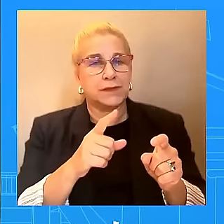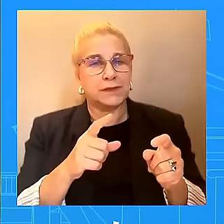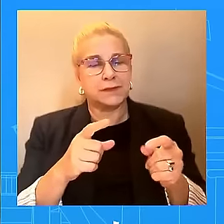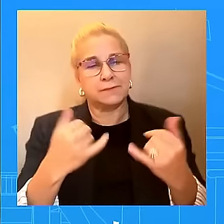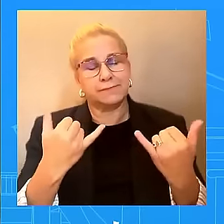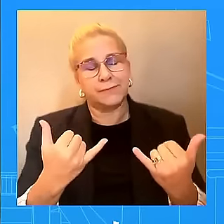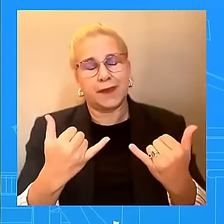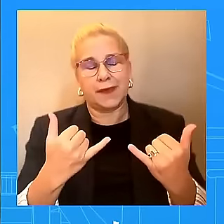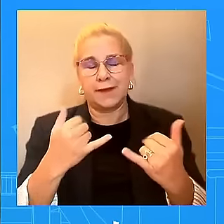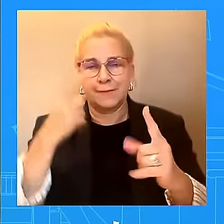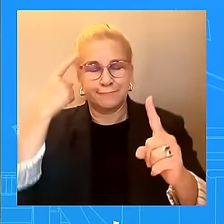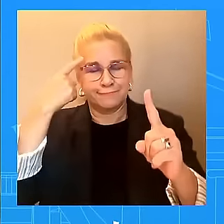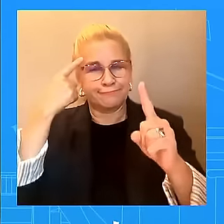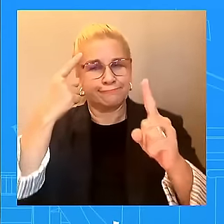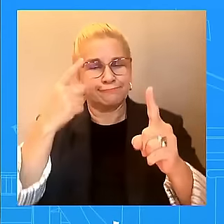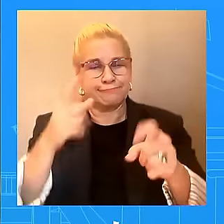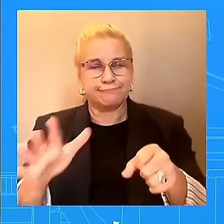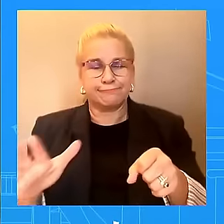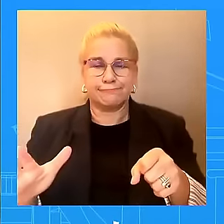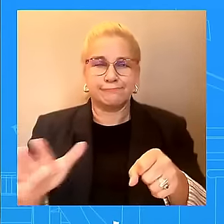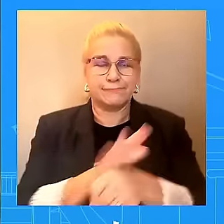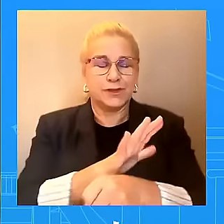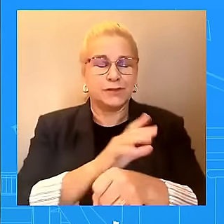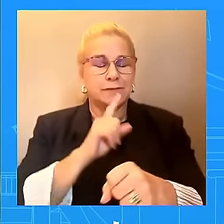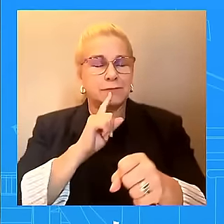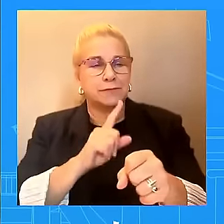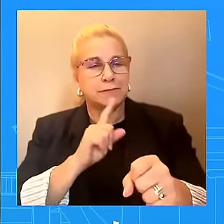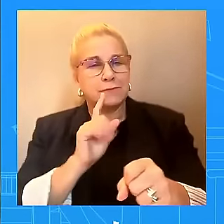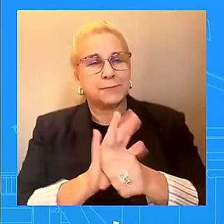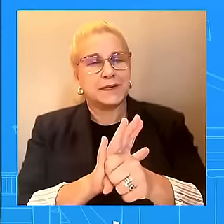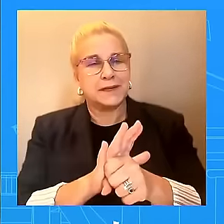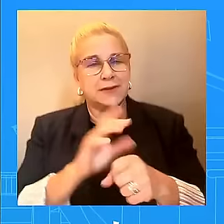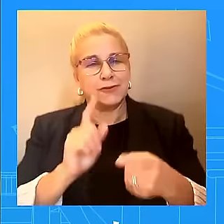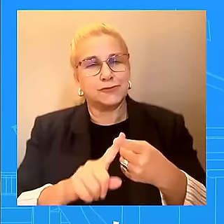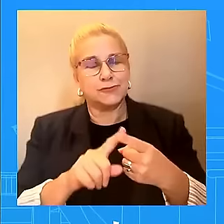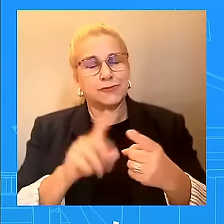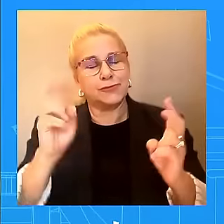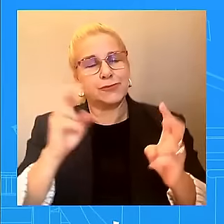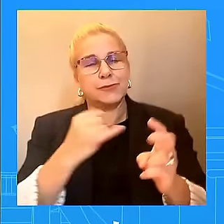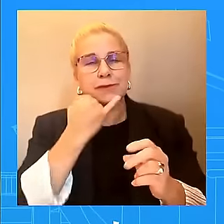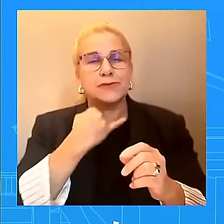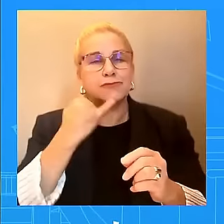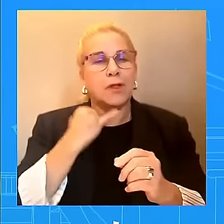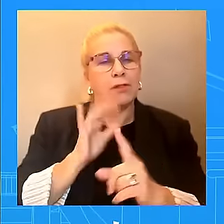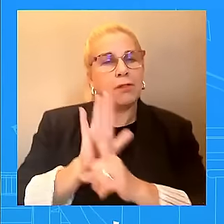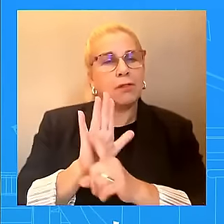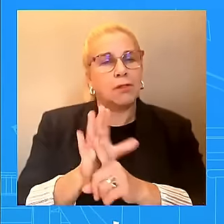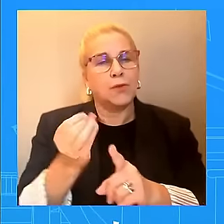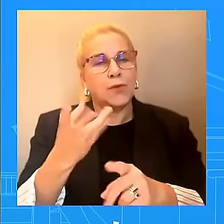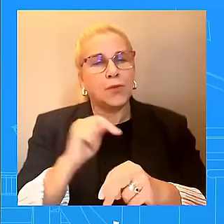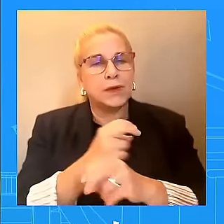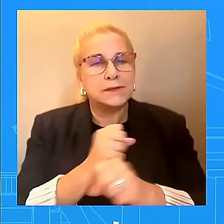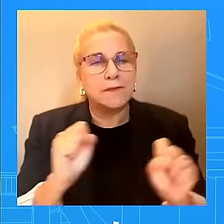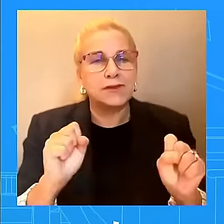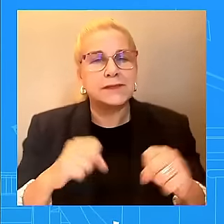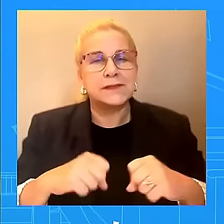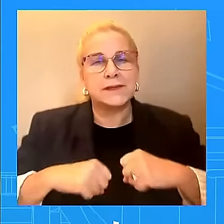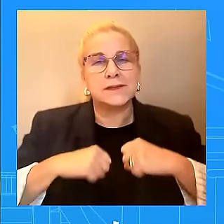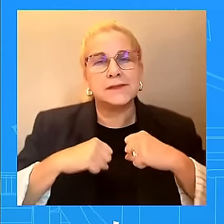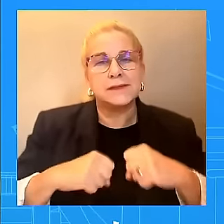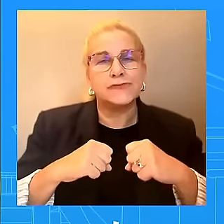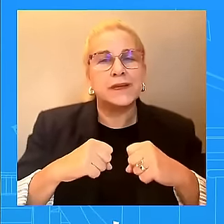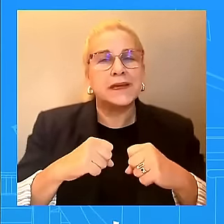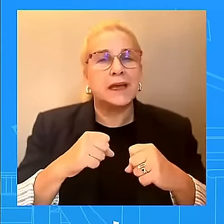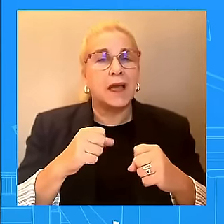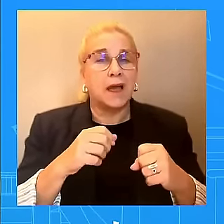to exist. As both the President and the Vice President said, we must bring the hostages home who are being held in